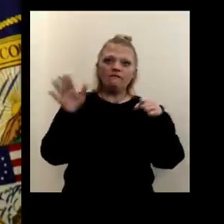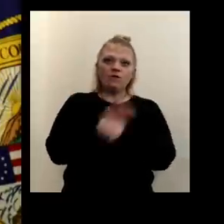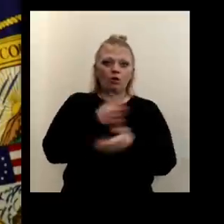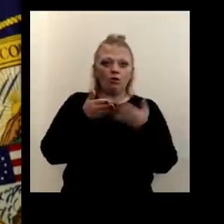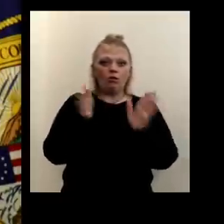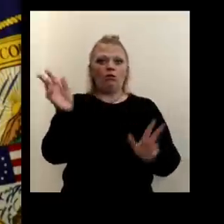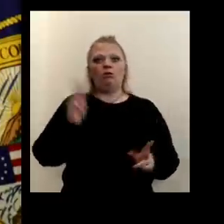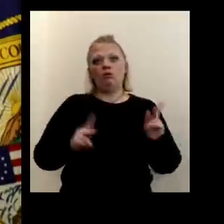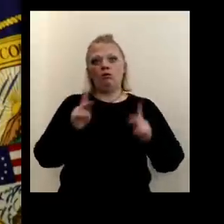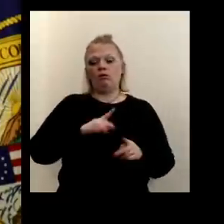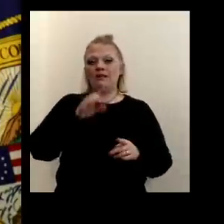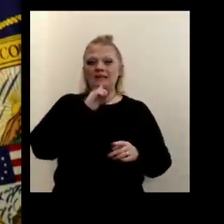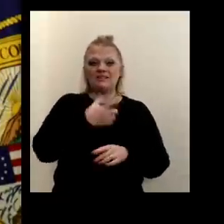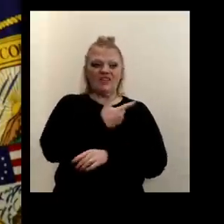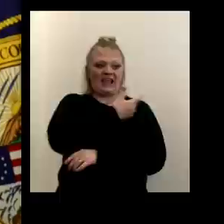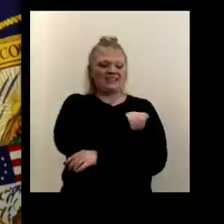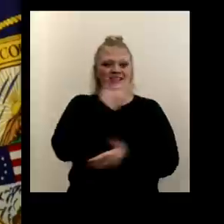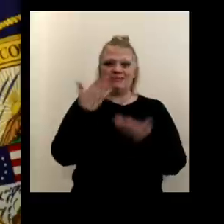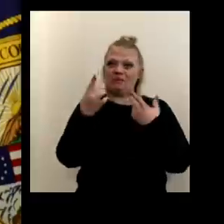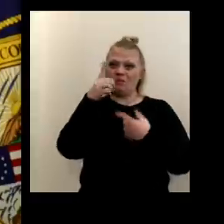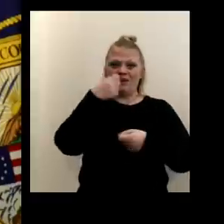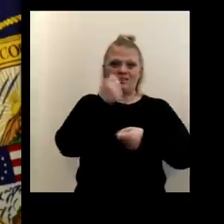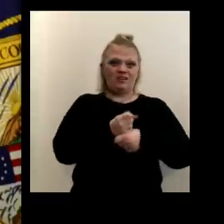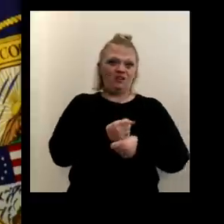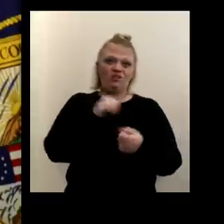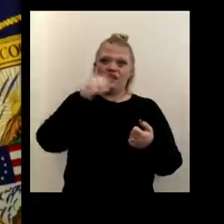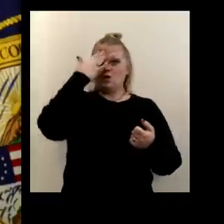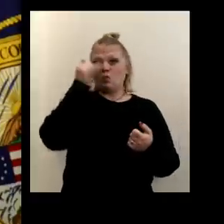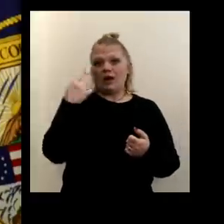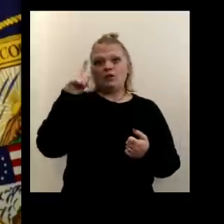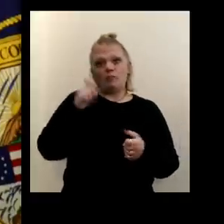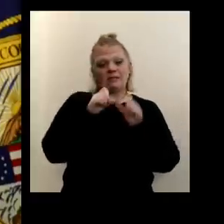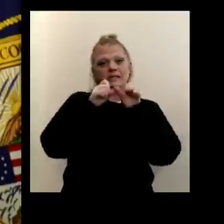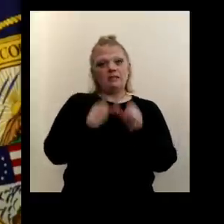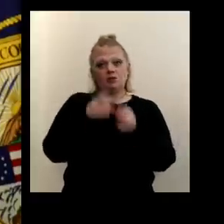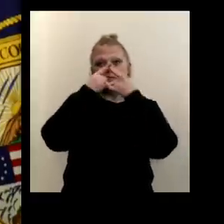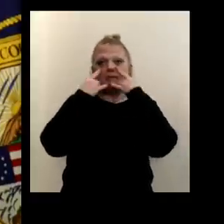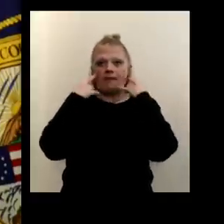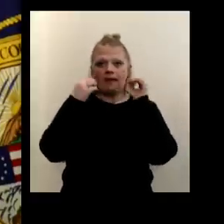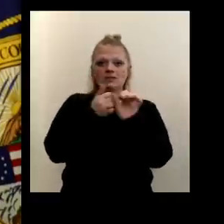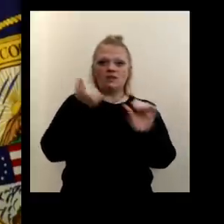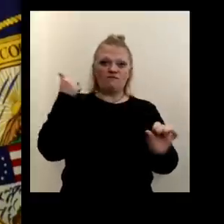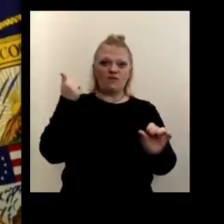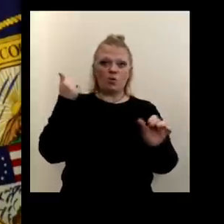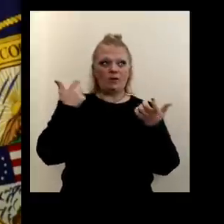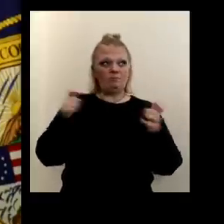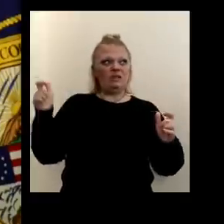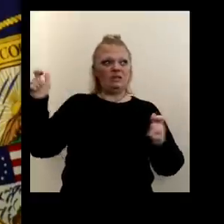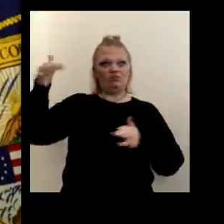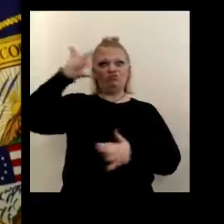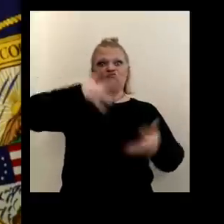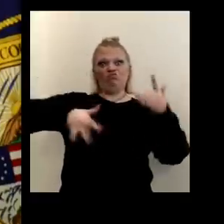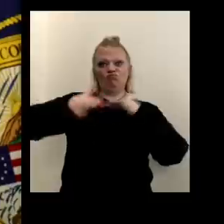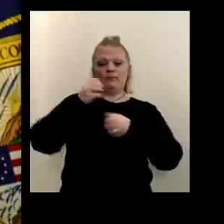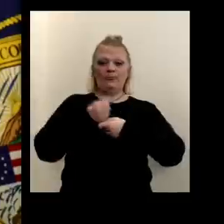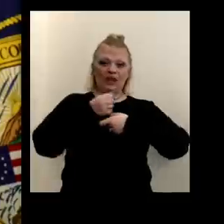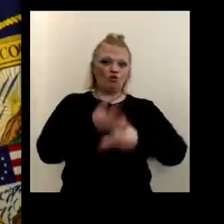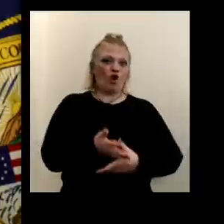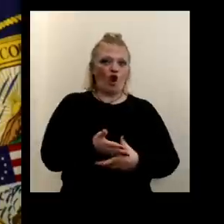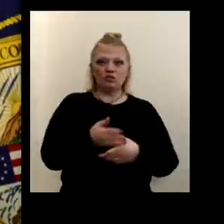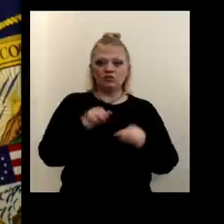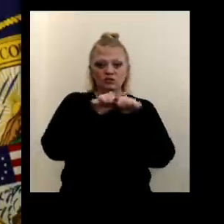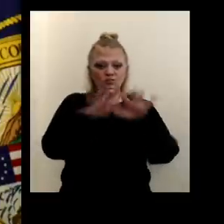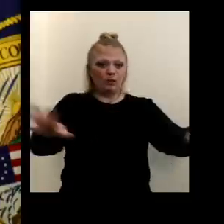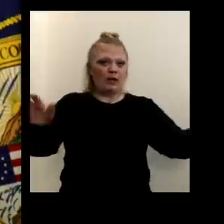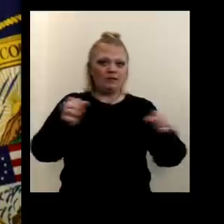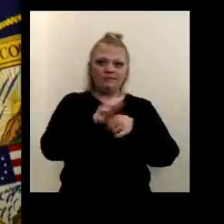is vaccinated, perhaps a year. And that's why we need to continue wearing our masks, avoid the major social gatherings that are causing the spread